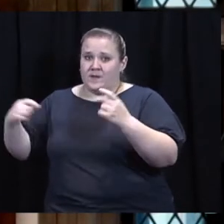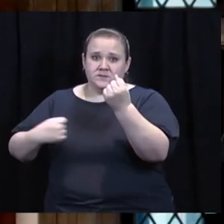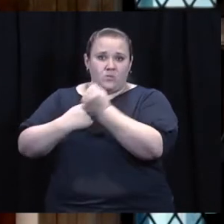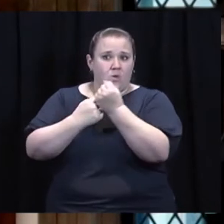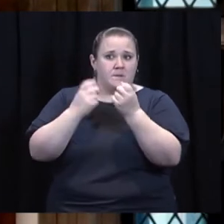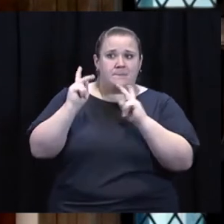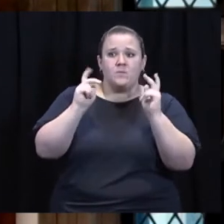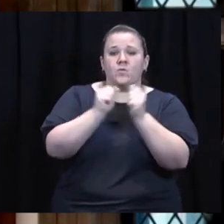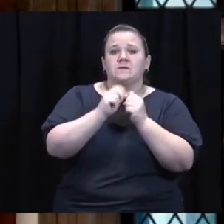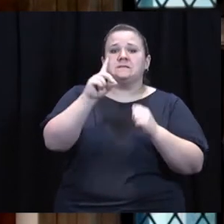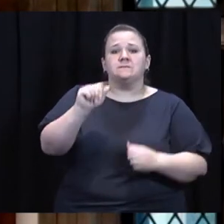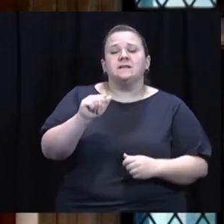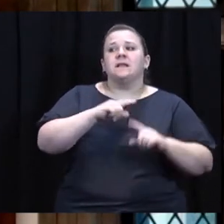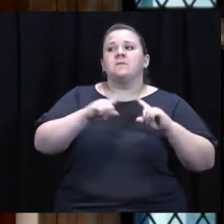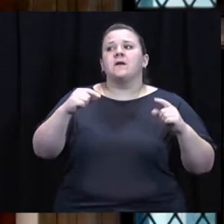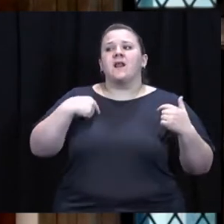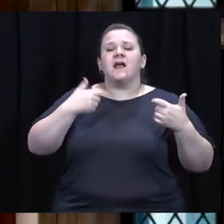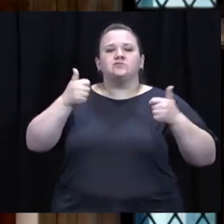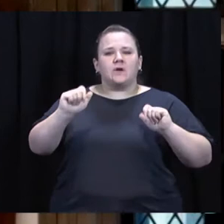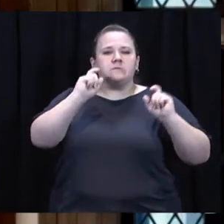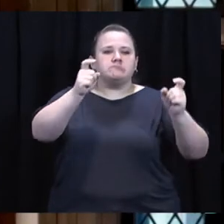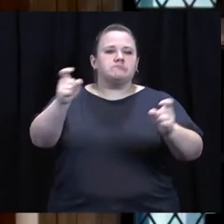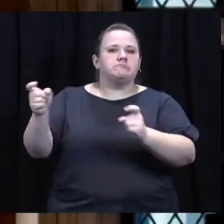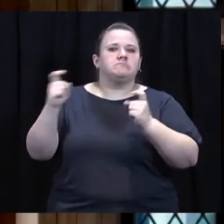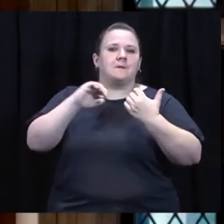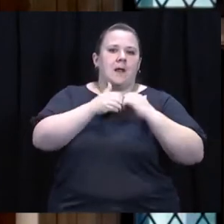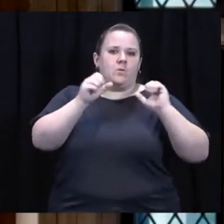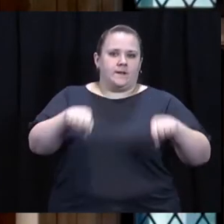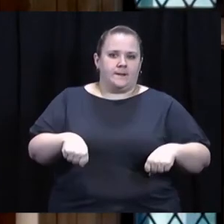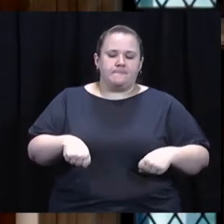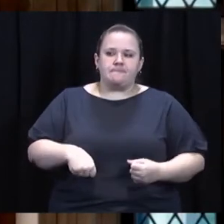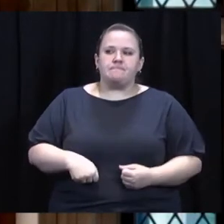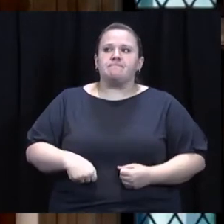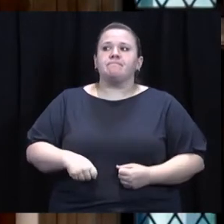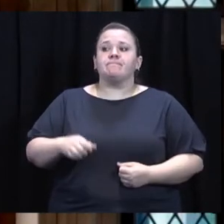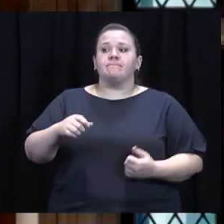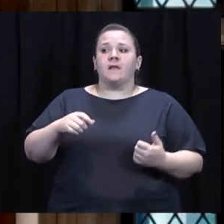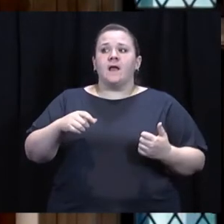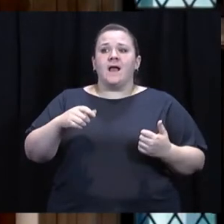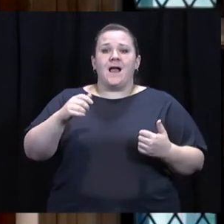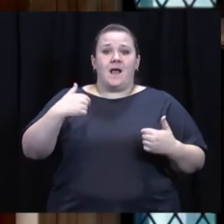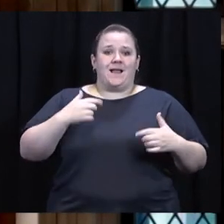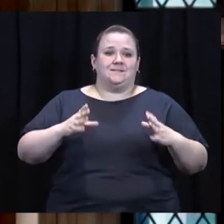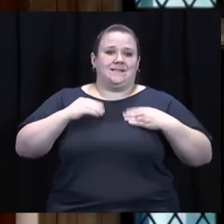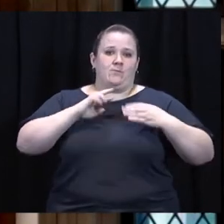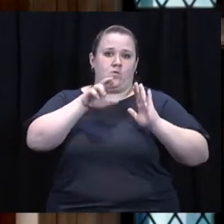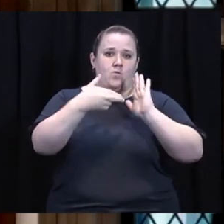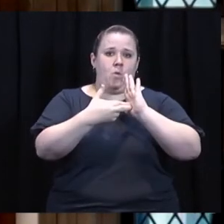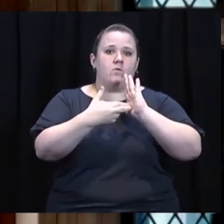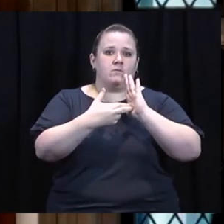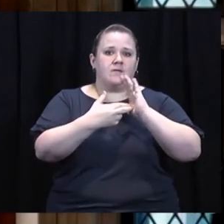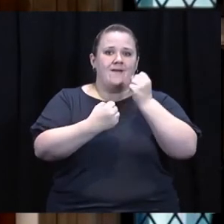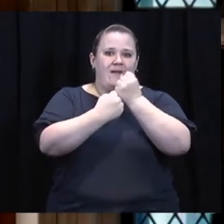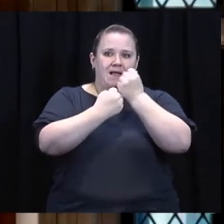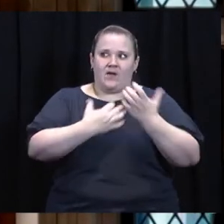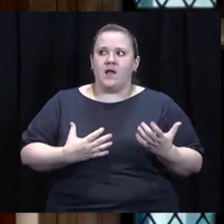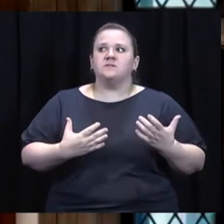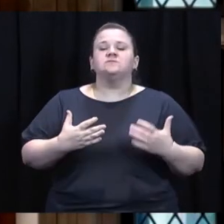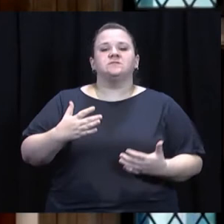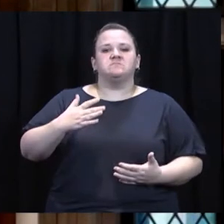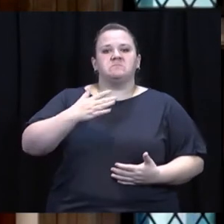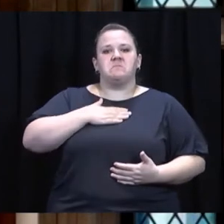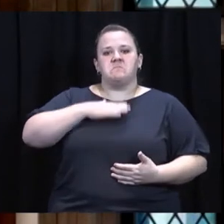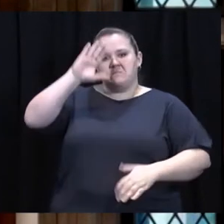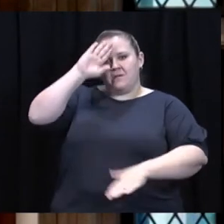support people with disabilities, but I've tried to contribute where I can. I took on the role of advocate when my son Jason